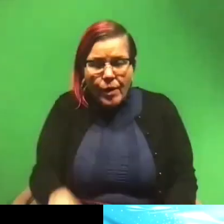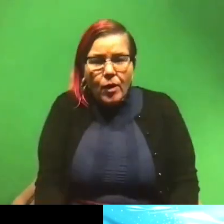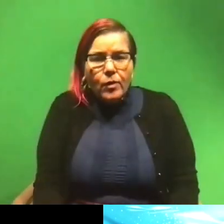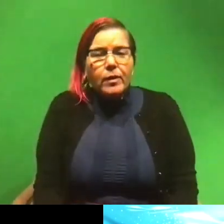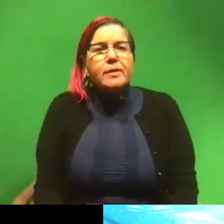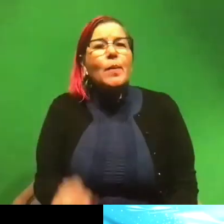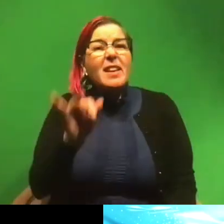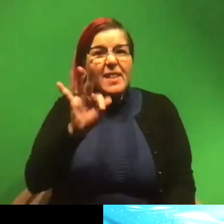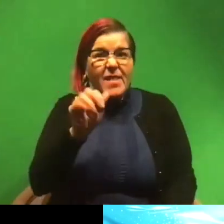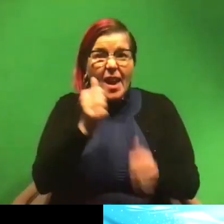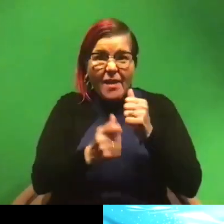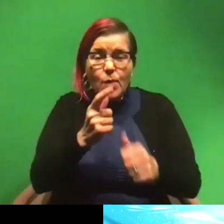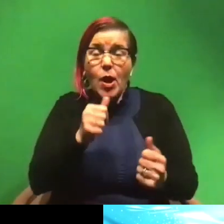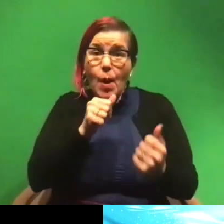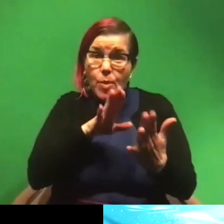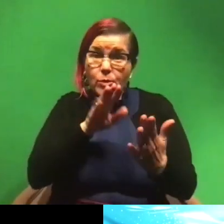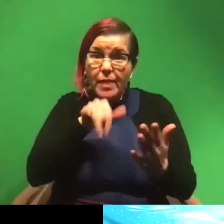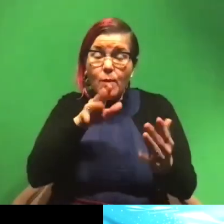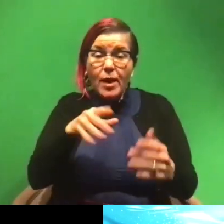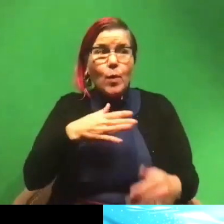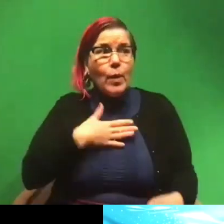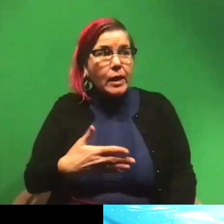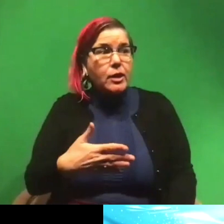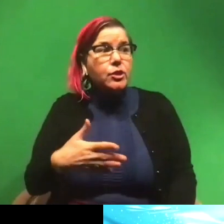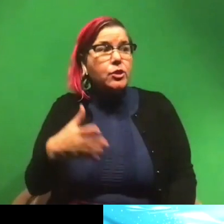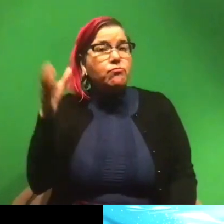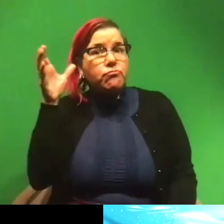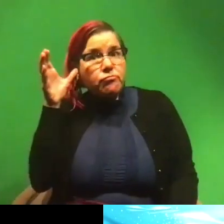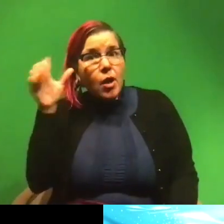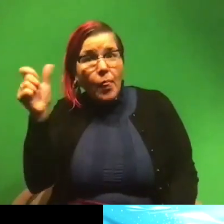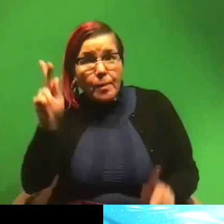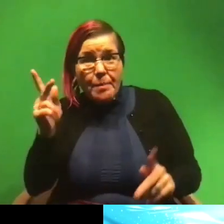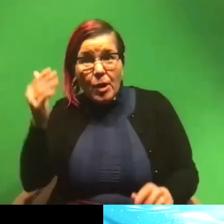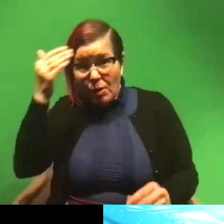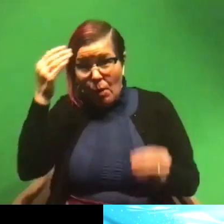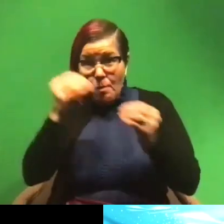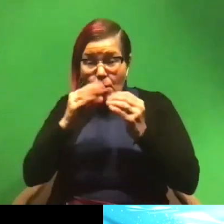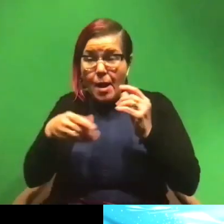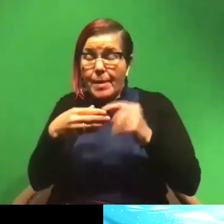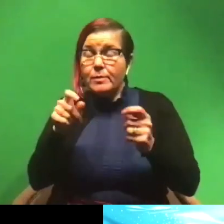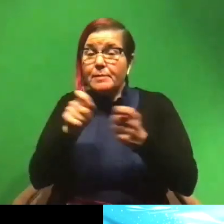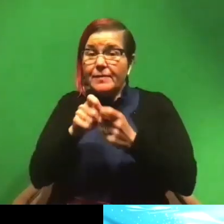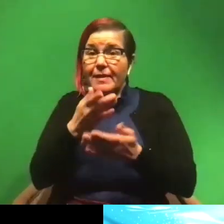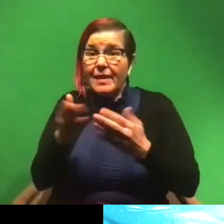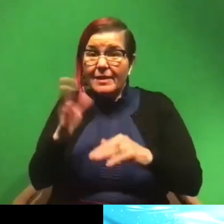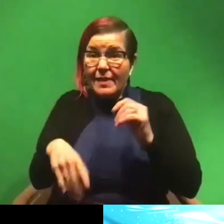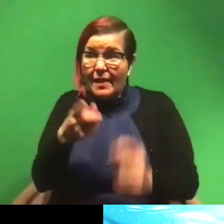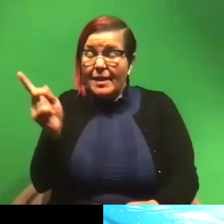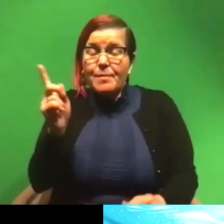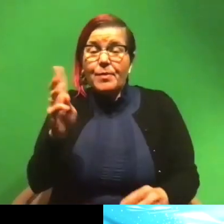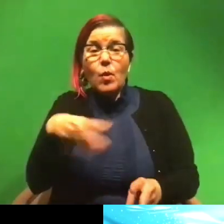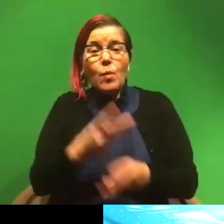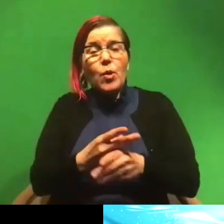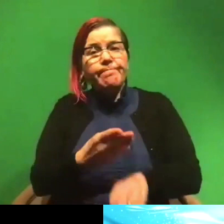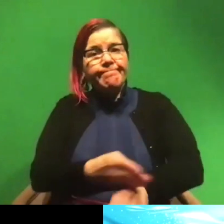if everyone took that approach and everyone was willing to listen to people that know more about certain things than them, the world would be a